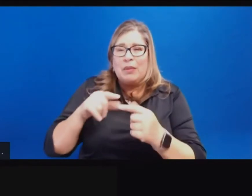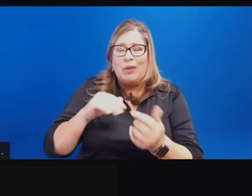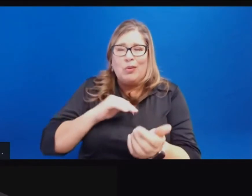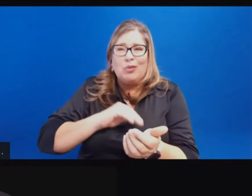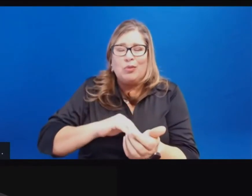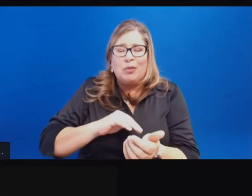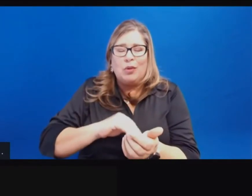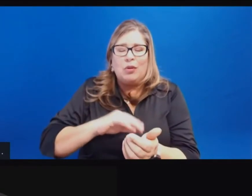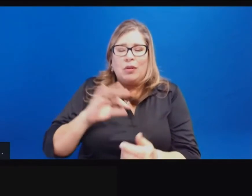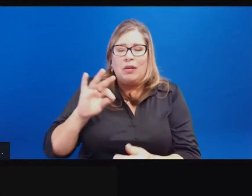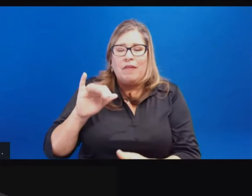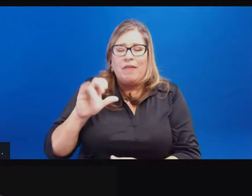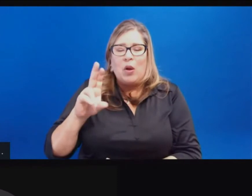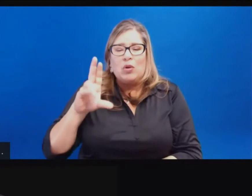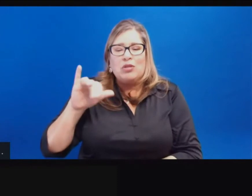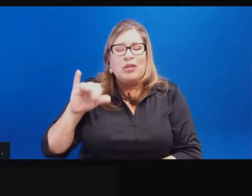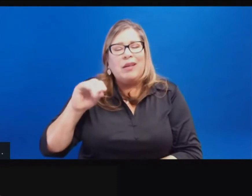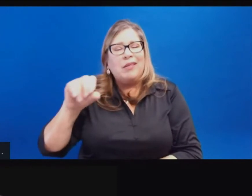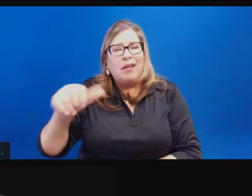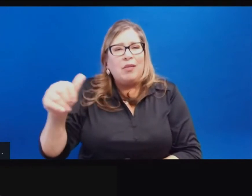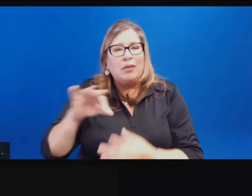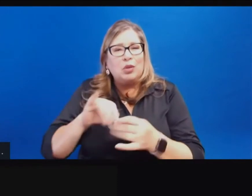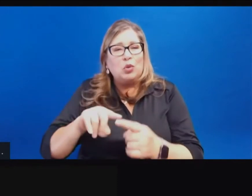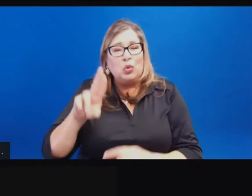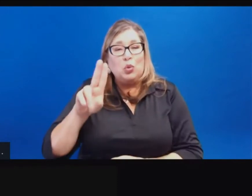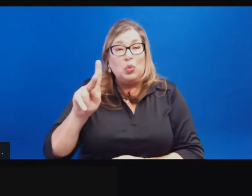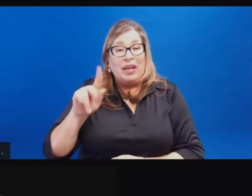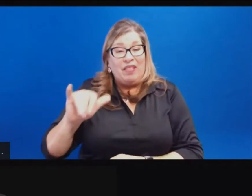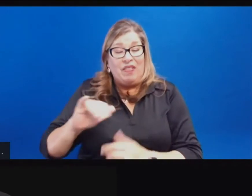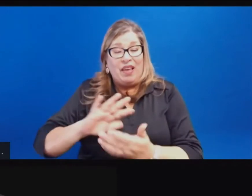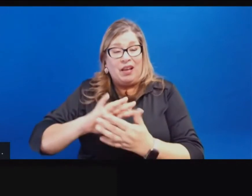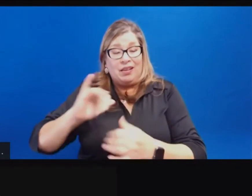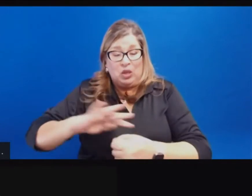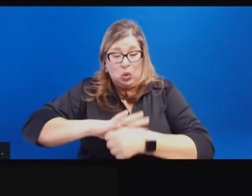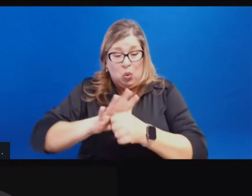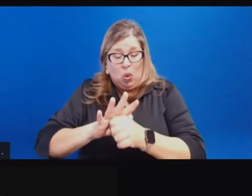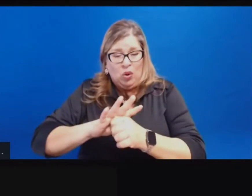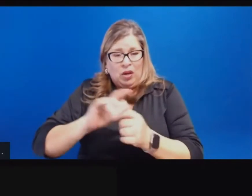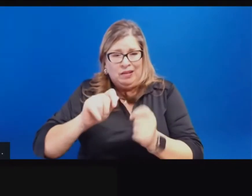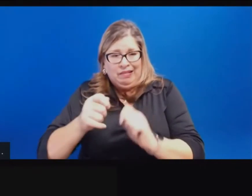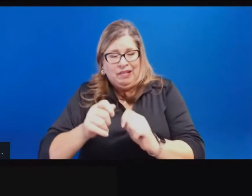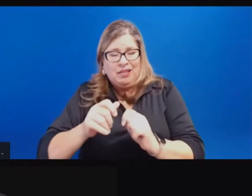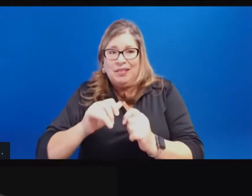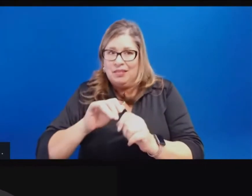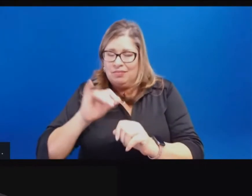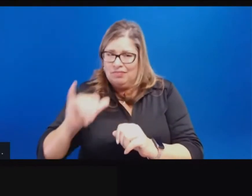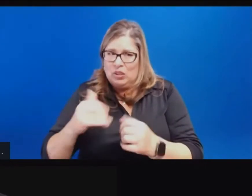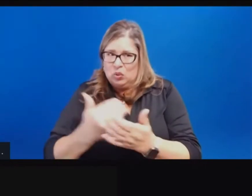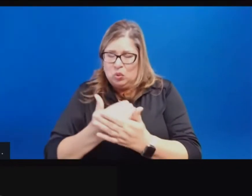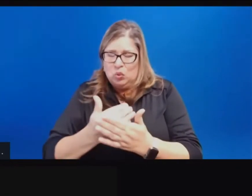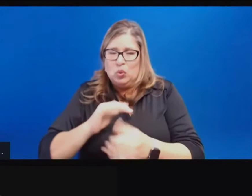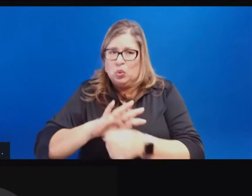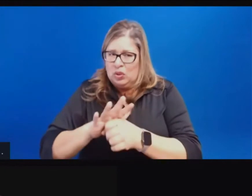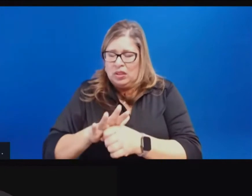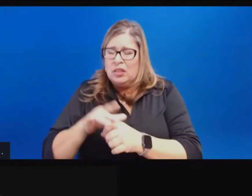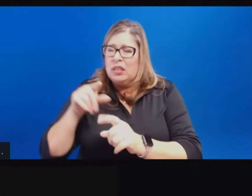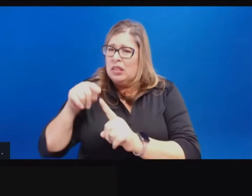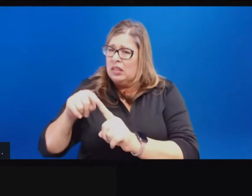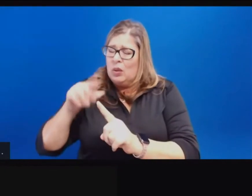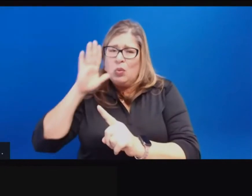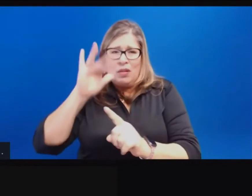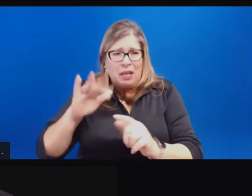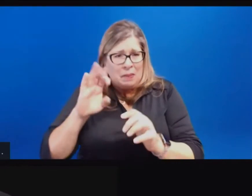for Disease Control and some of my colleagues reporting on this, how big of a problem is this going to be? And also we've heard some